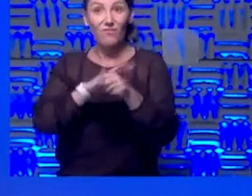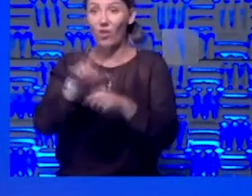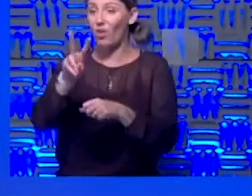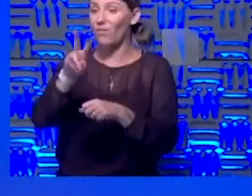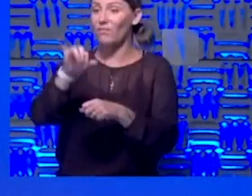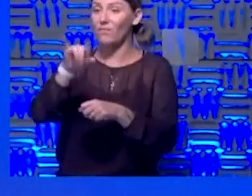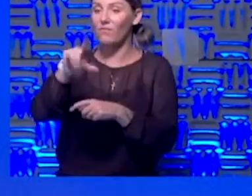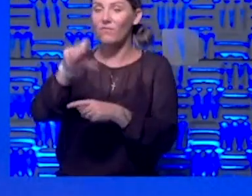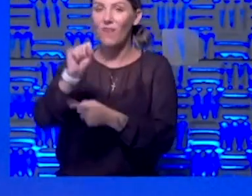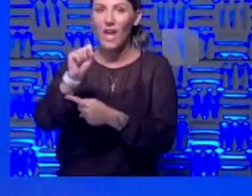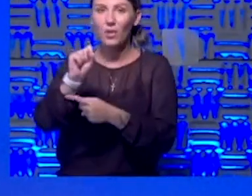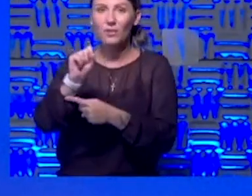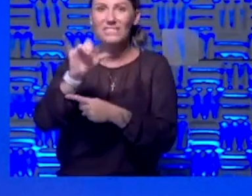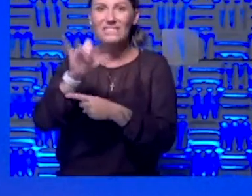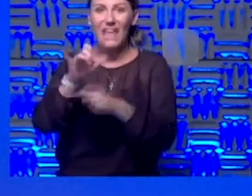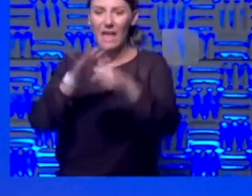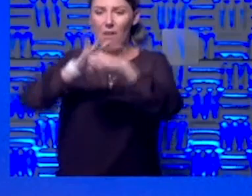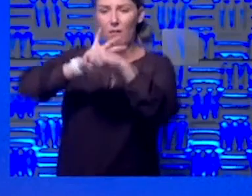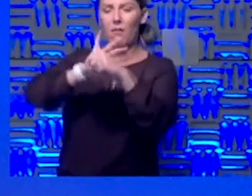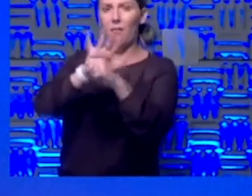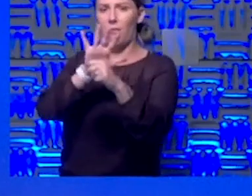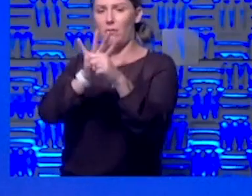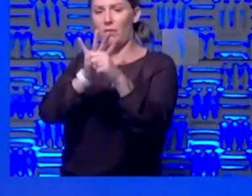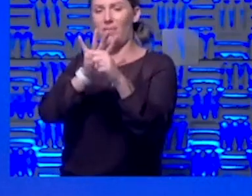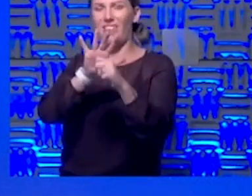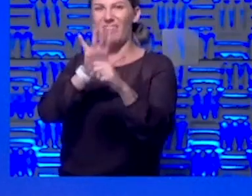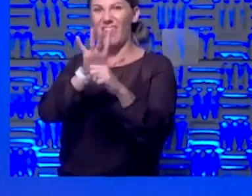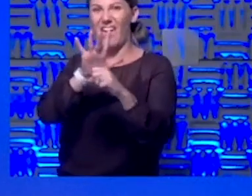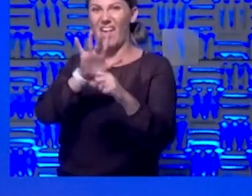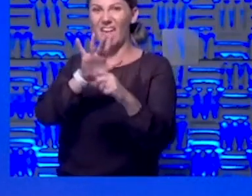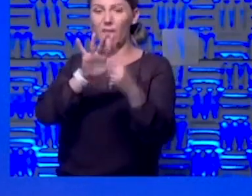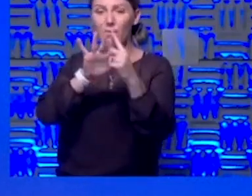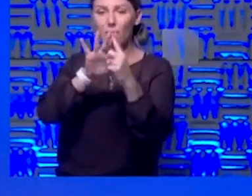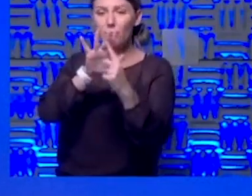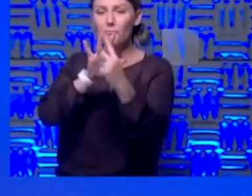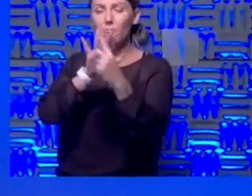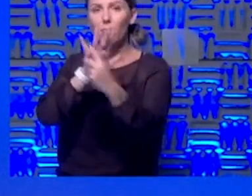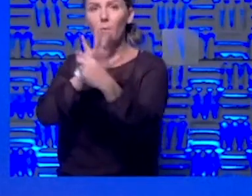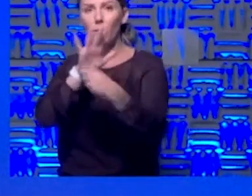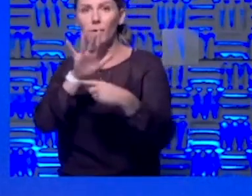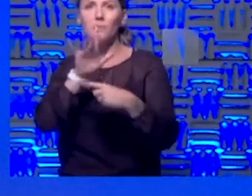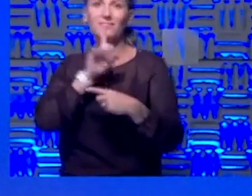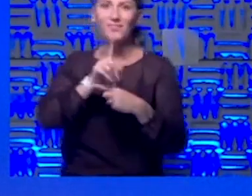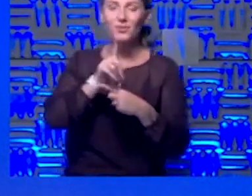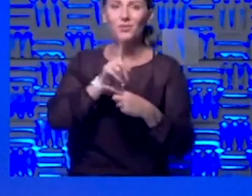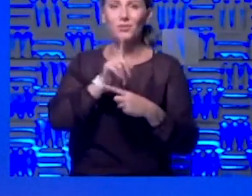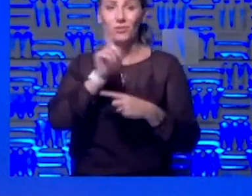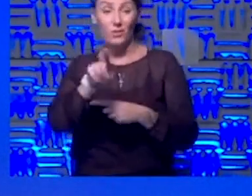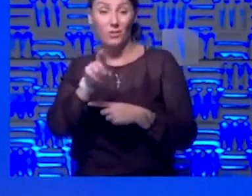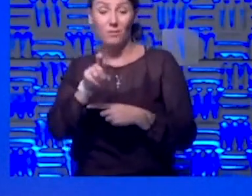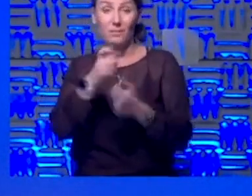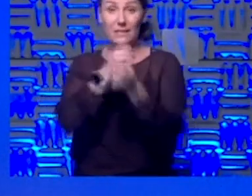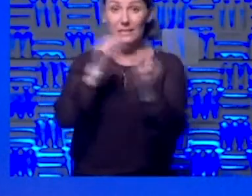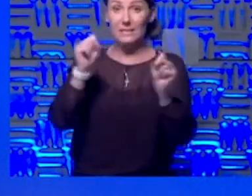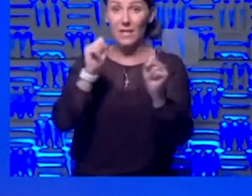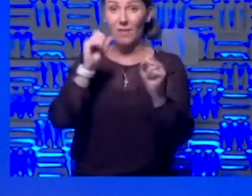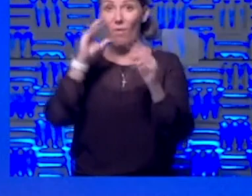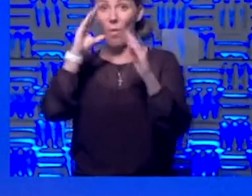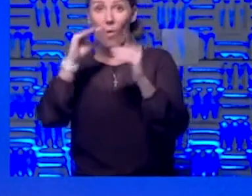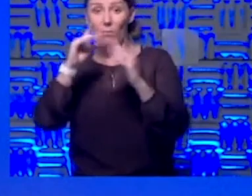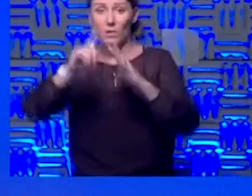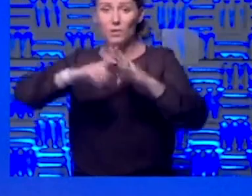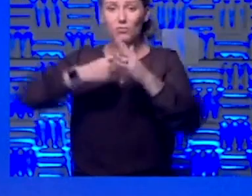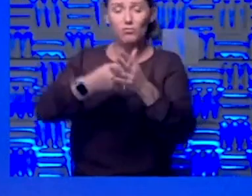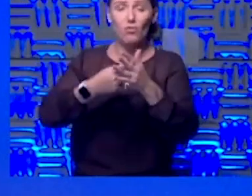only that piece, that spike piece that you see and talk about. So that should be very safe. Um, hopefully we can get that rolled out within